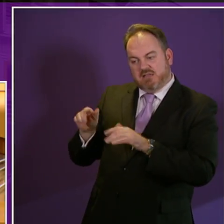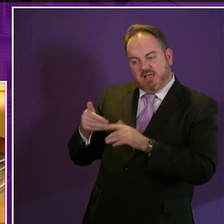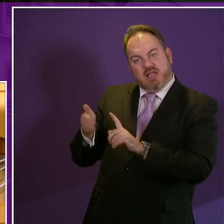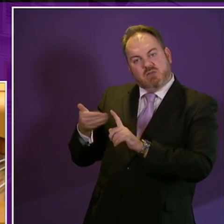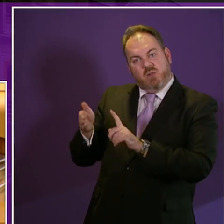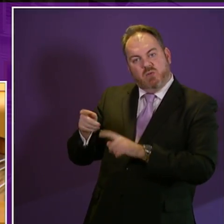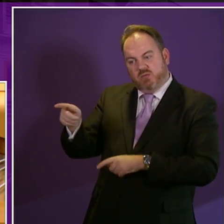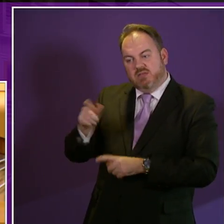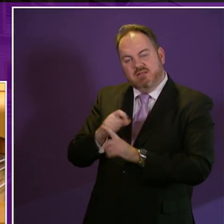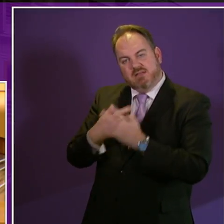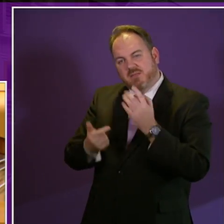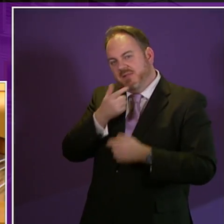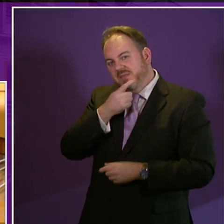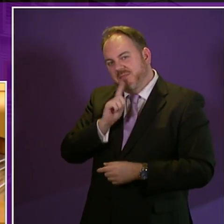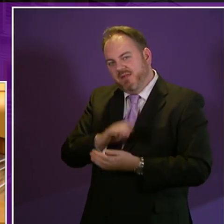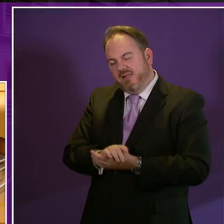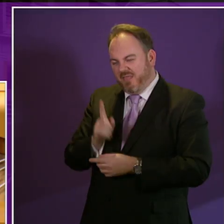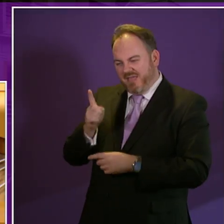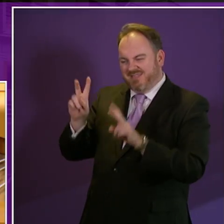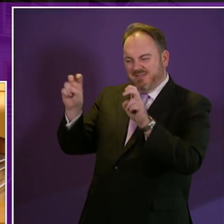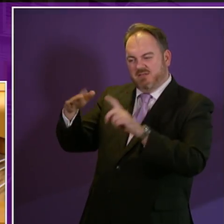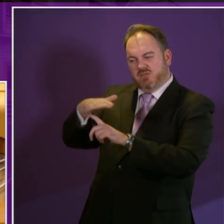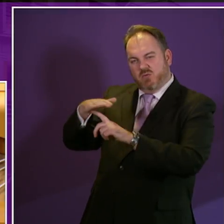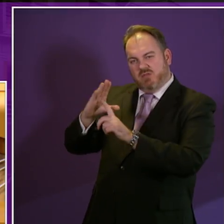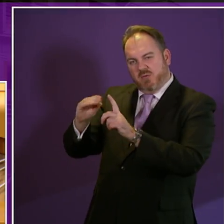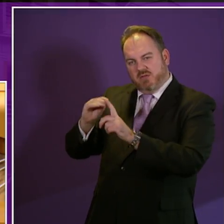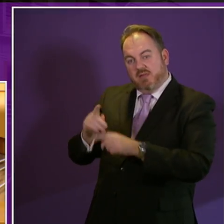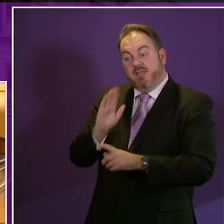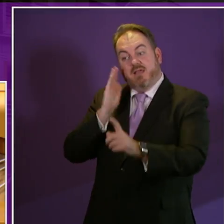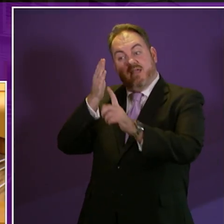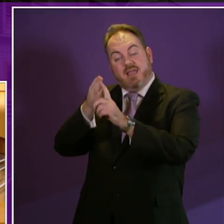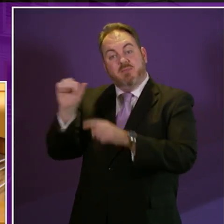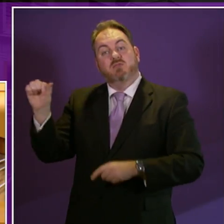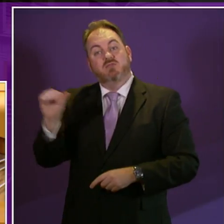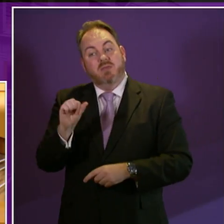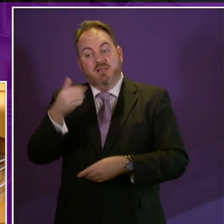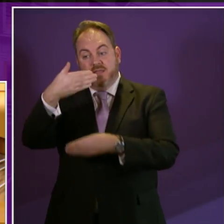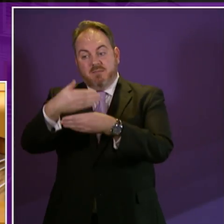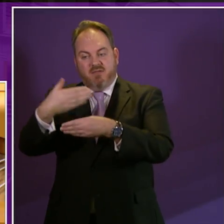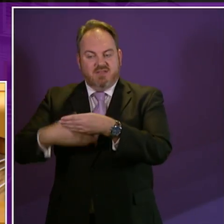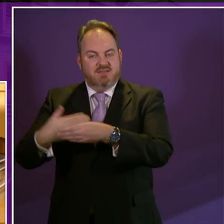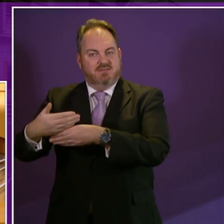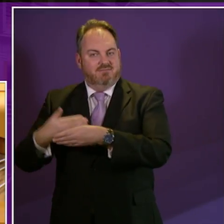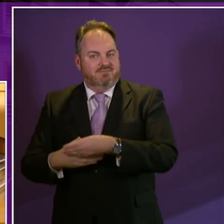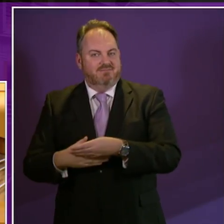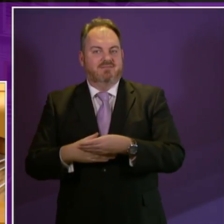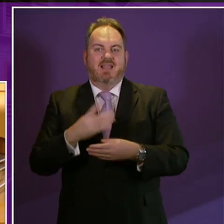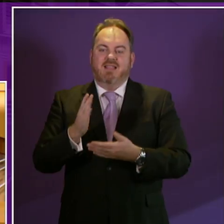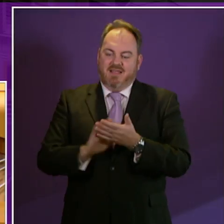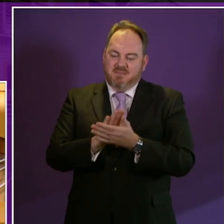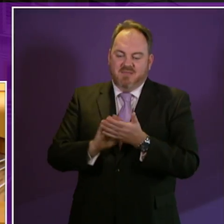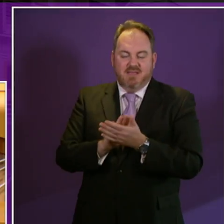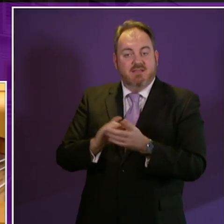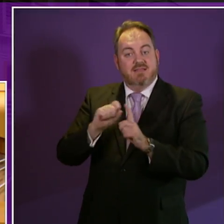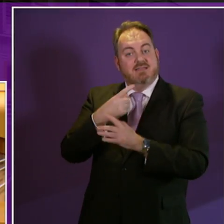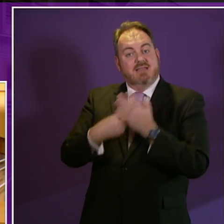itself. The aim then is to remove the barriers that isolate, exclude and so disable the individual.